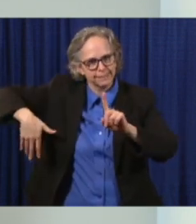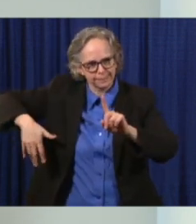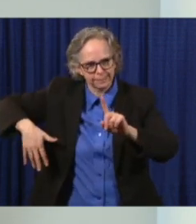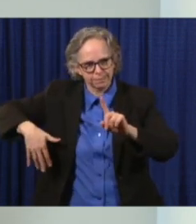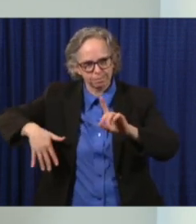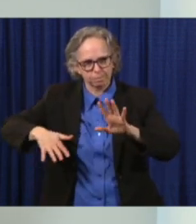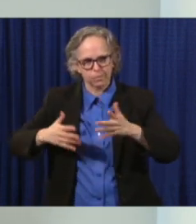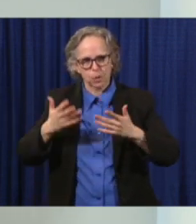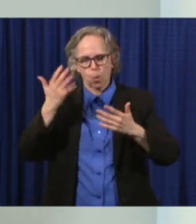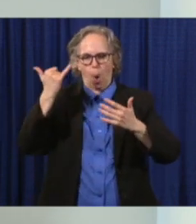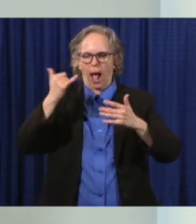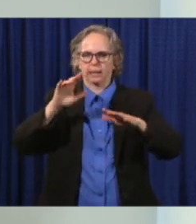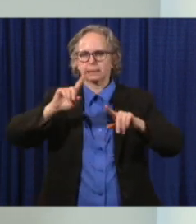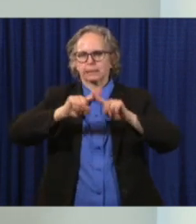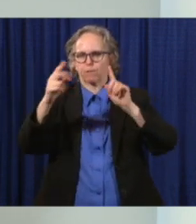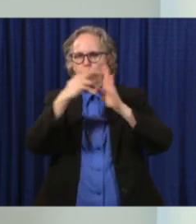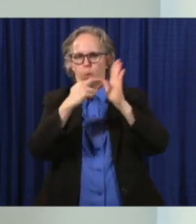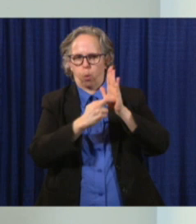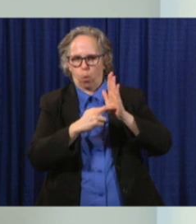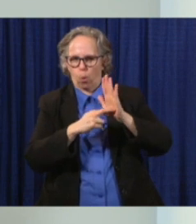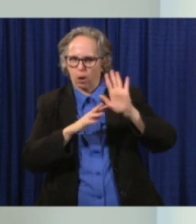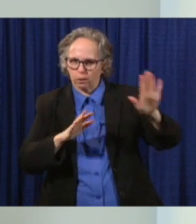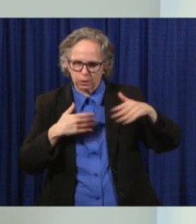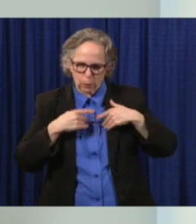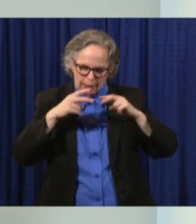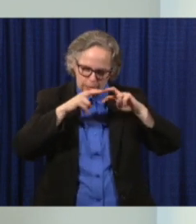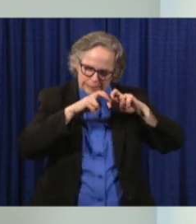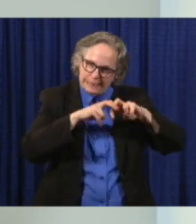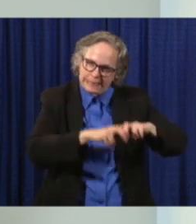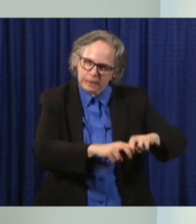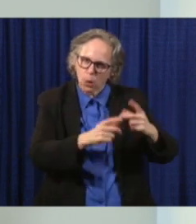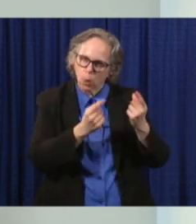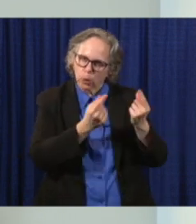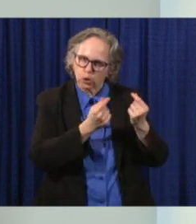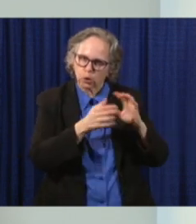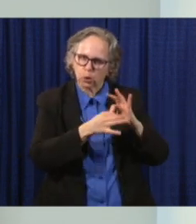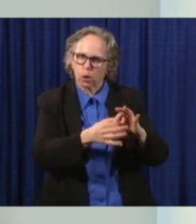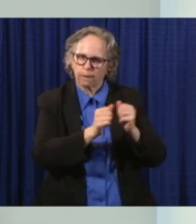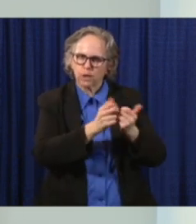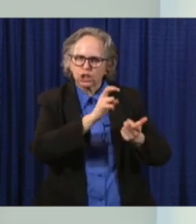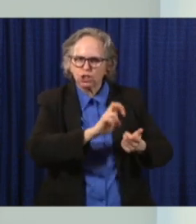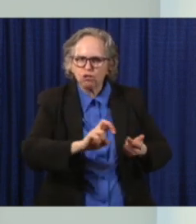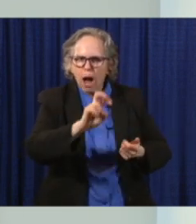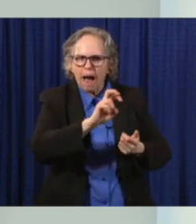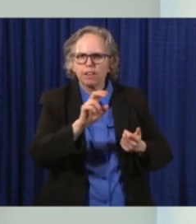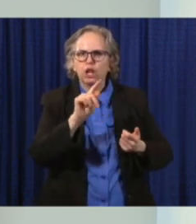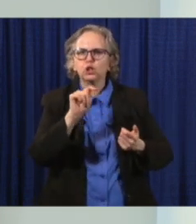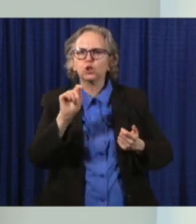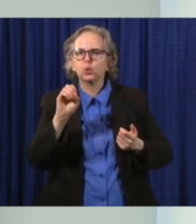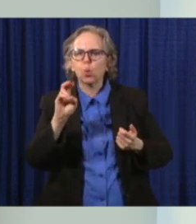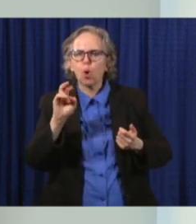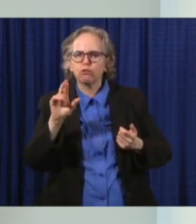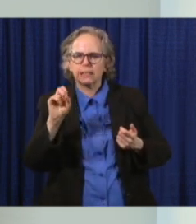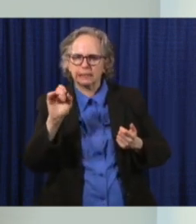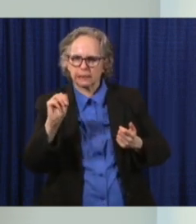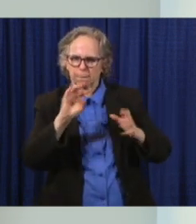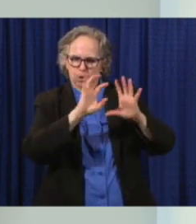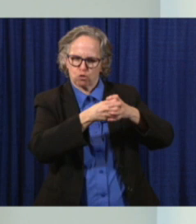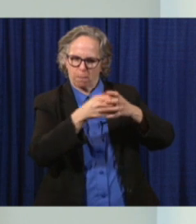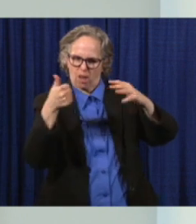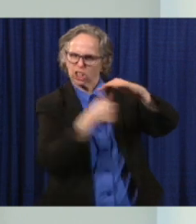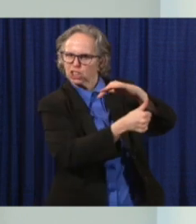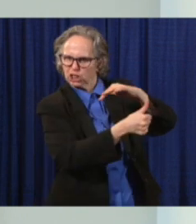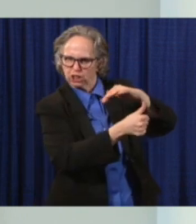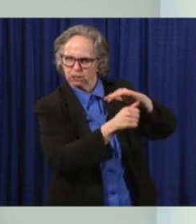And those are being addressed through our travel and tourism work group. So they're not forgotten, but they're not on